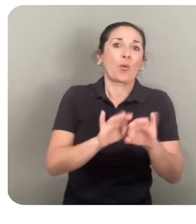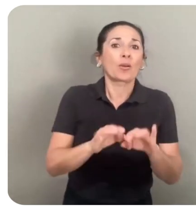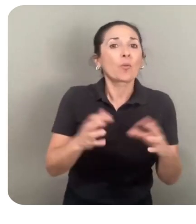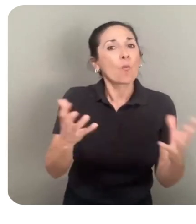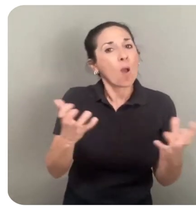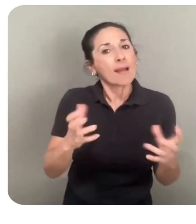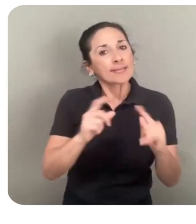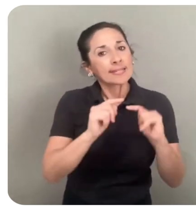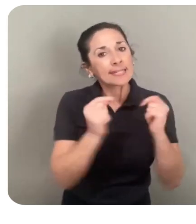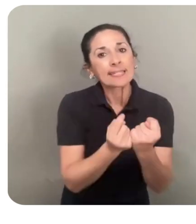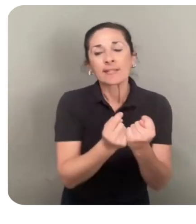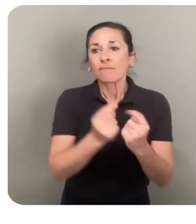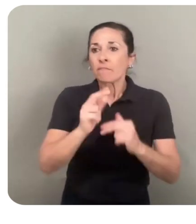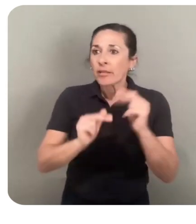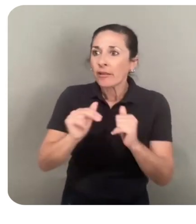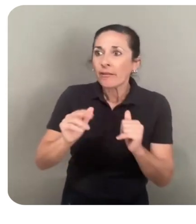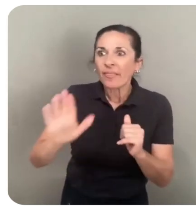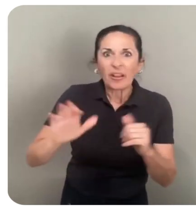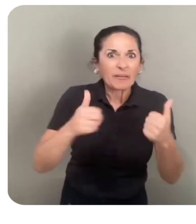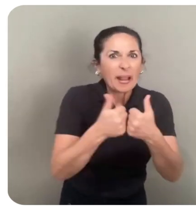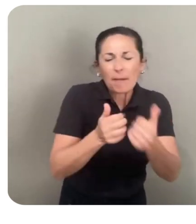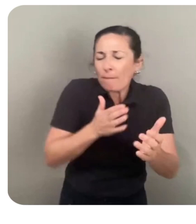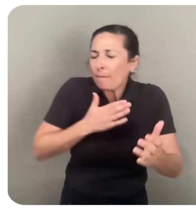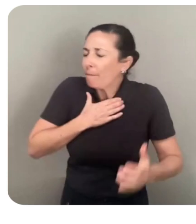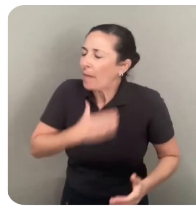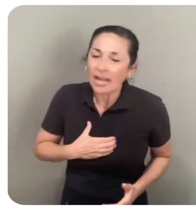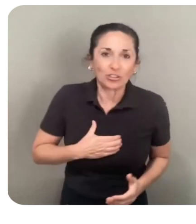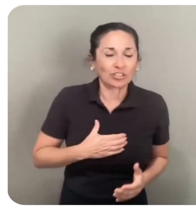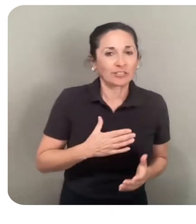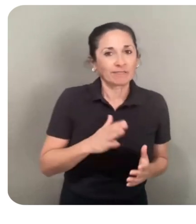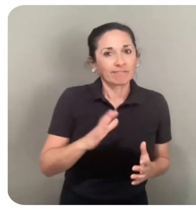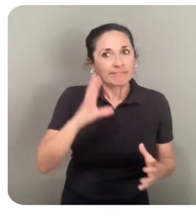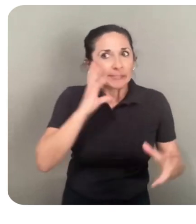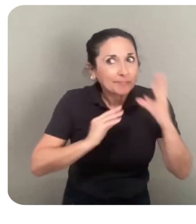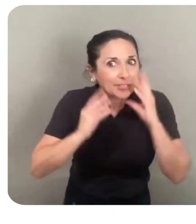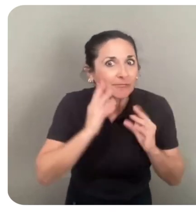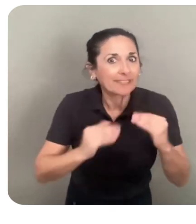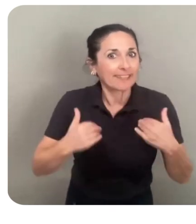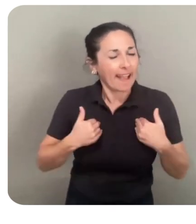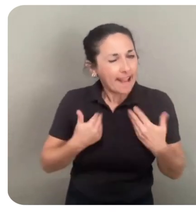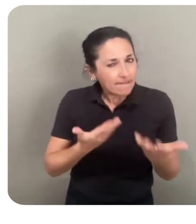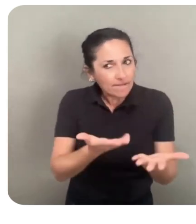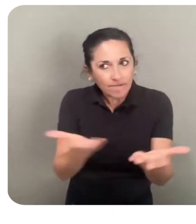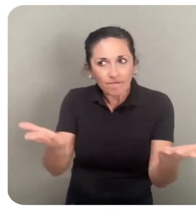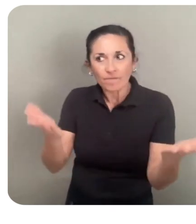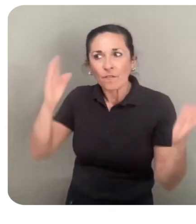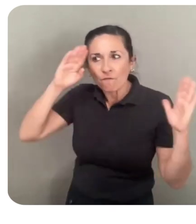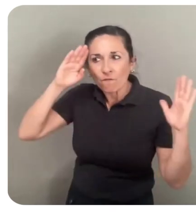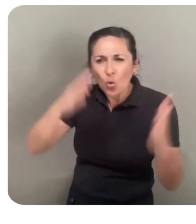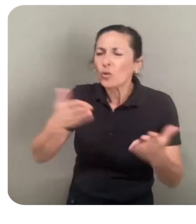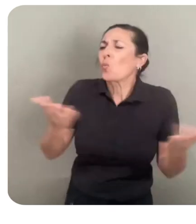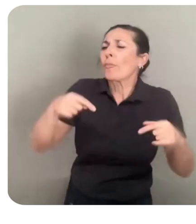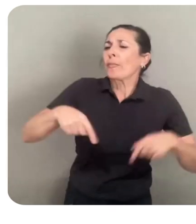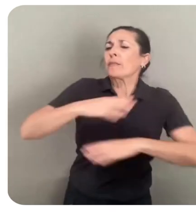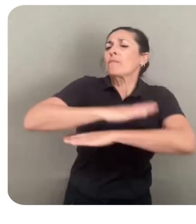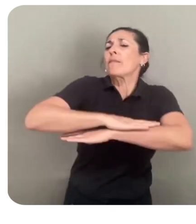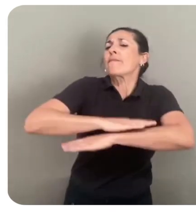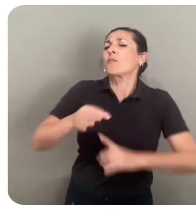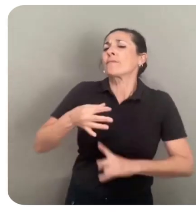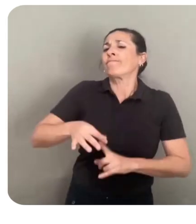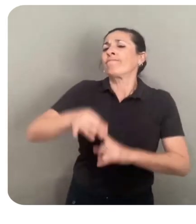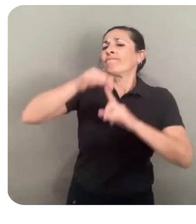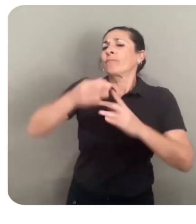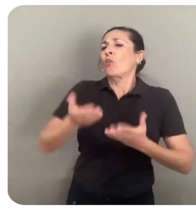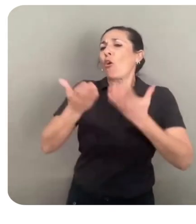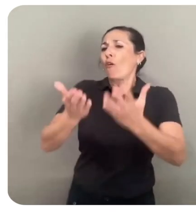want teams to build the game they're most passionate about and experienced in. Focus on what this platform's unique offerings can